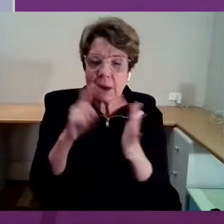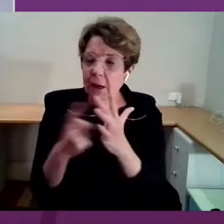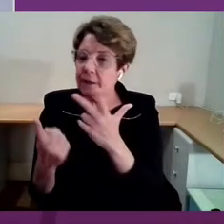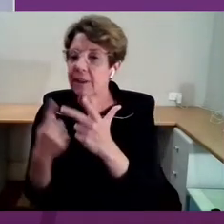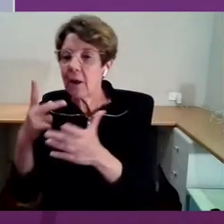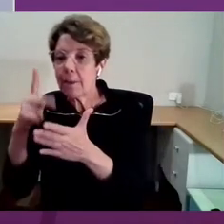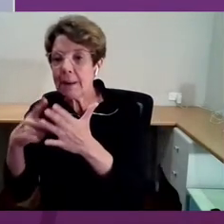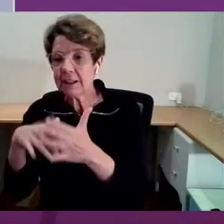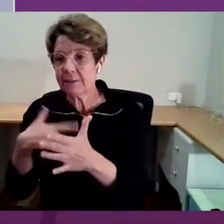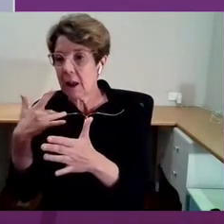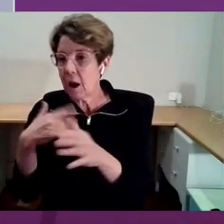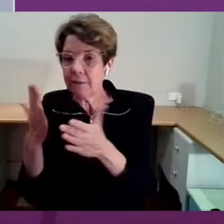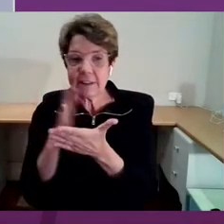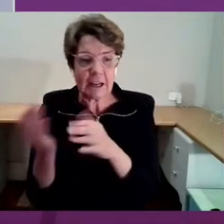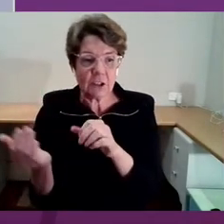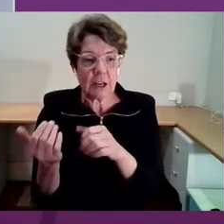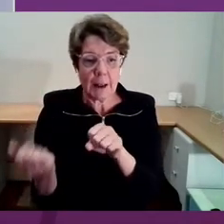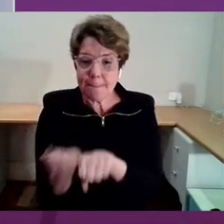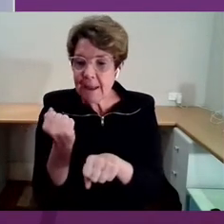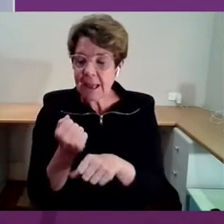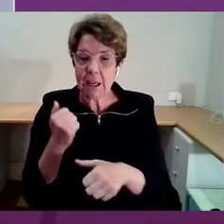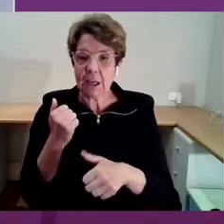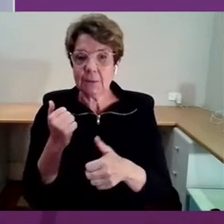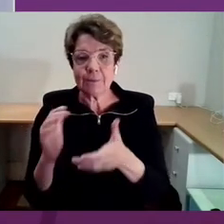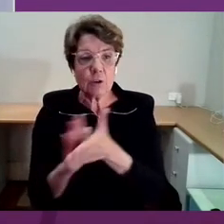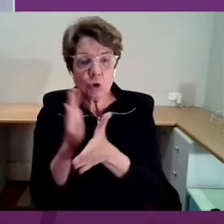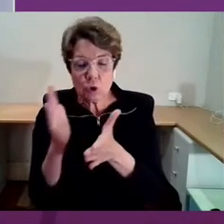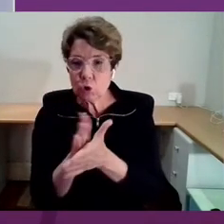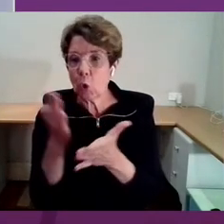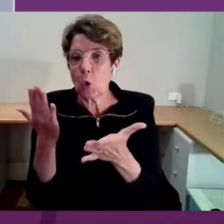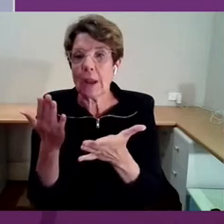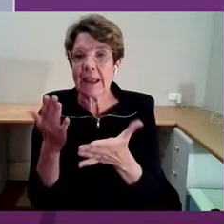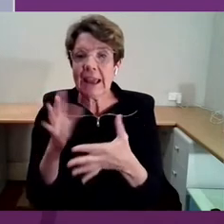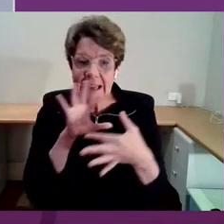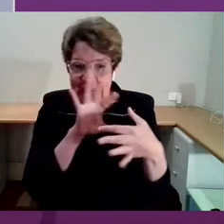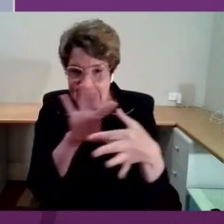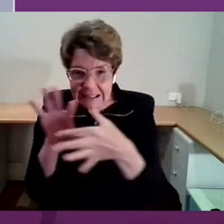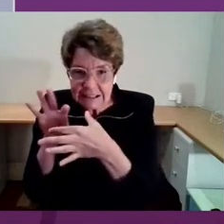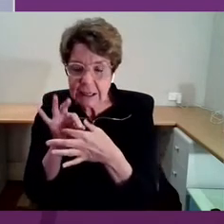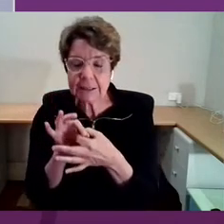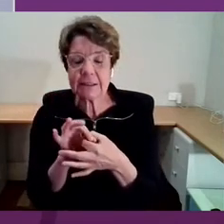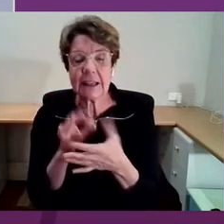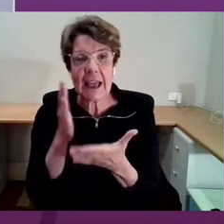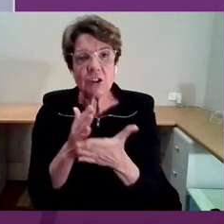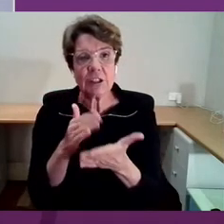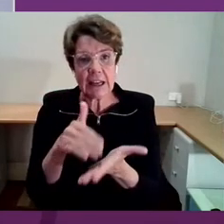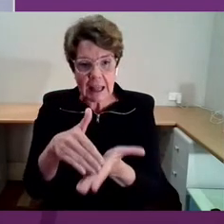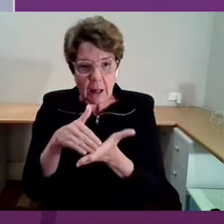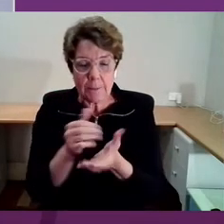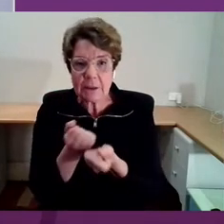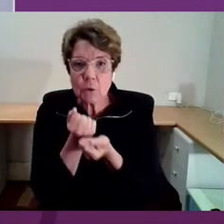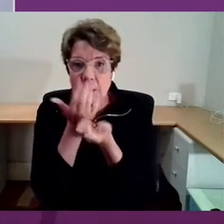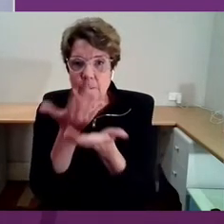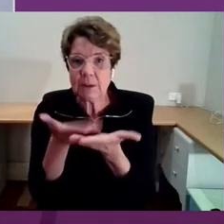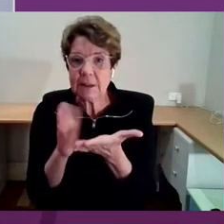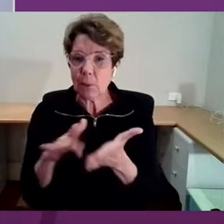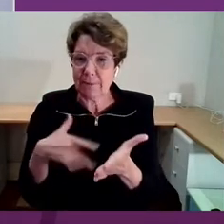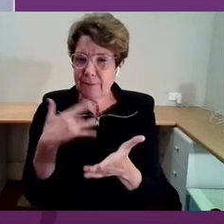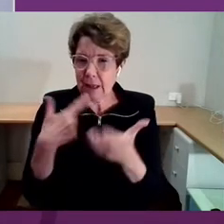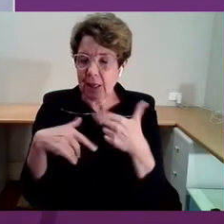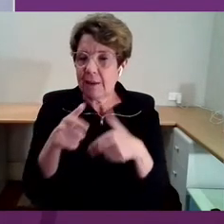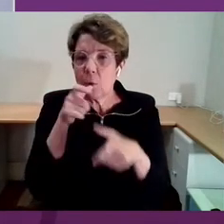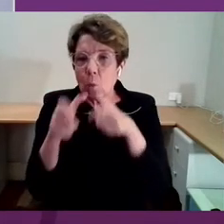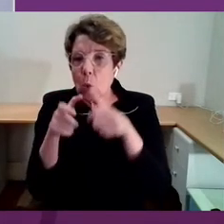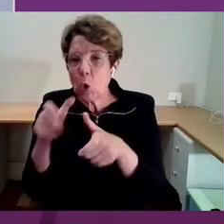joy, that connect us, that help us to express how we feel when actually words seem too hard or not quite enough.